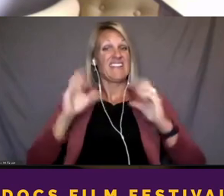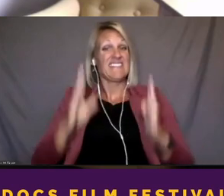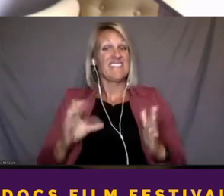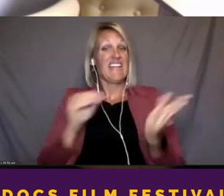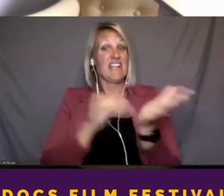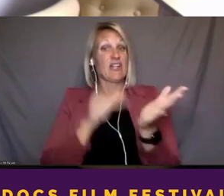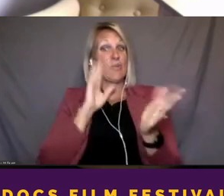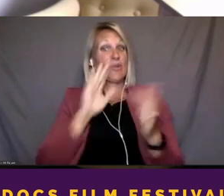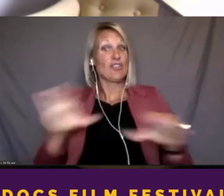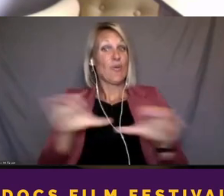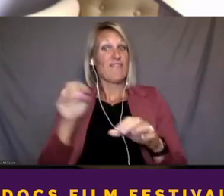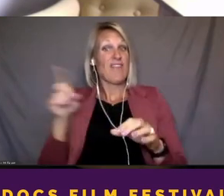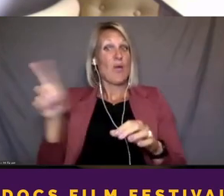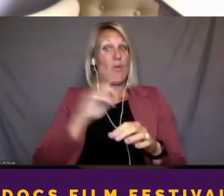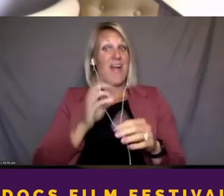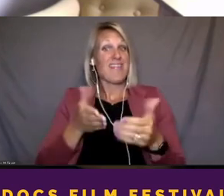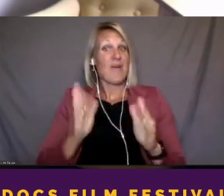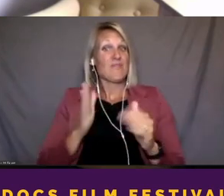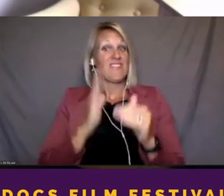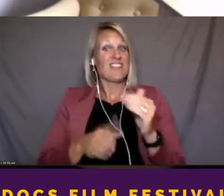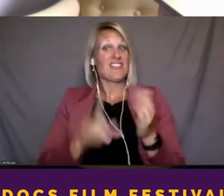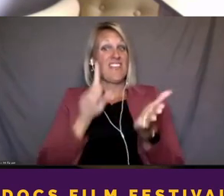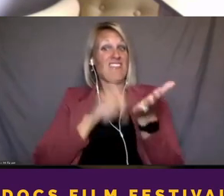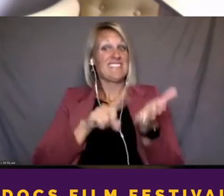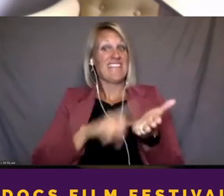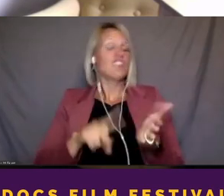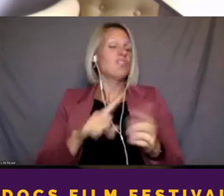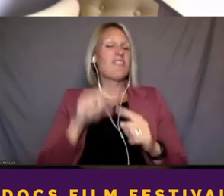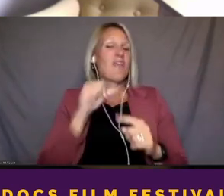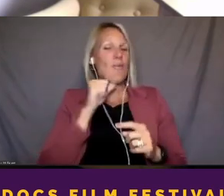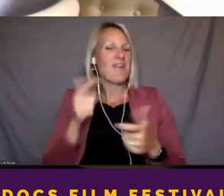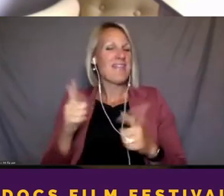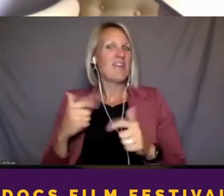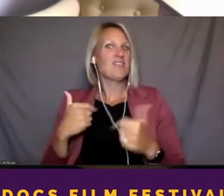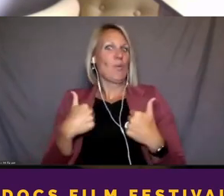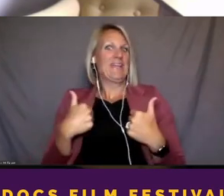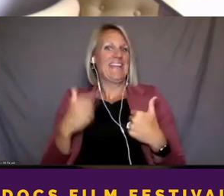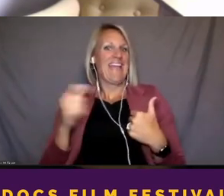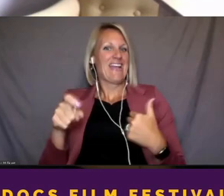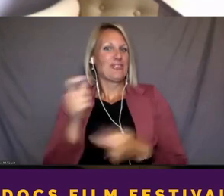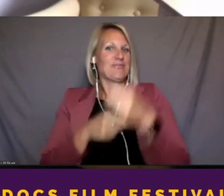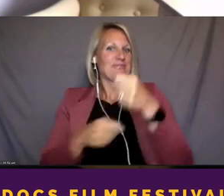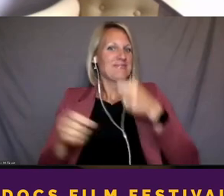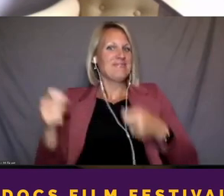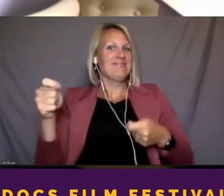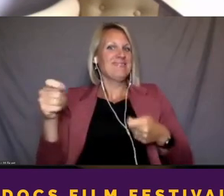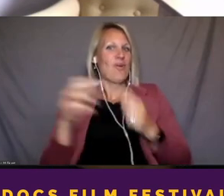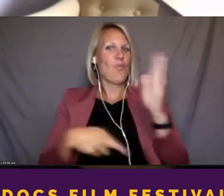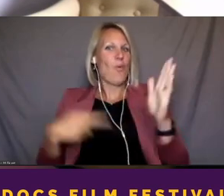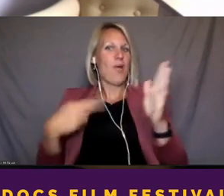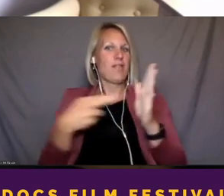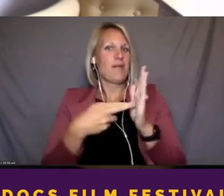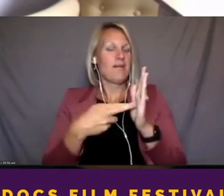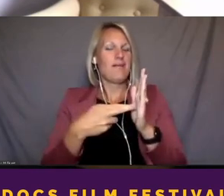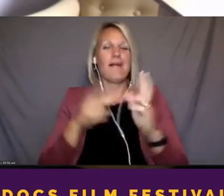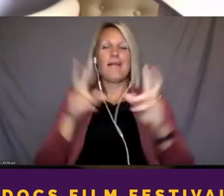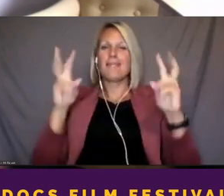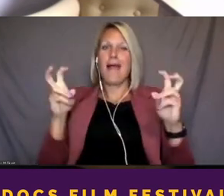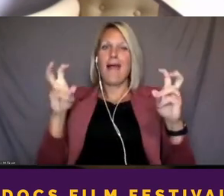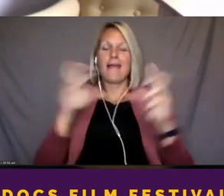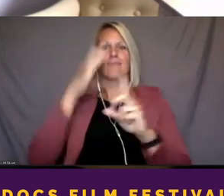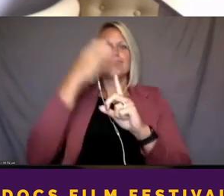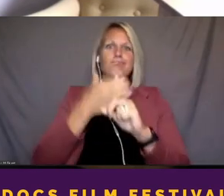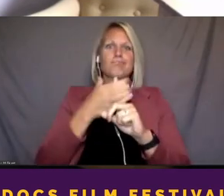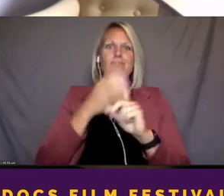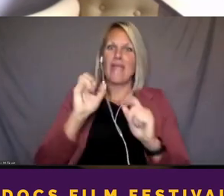finish this investigation. But of course, they weren't. So we kind of had to step into this like epidemiologist space. It was